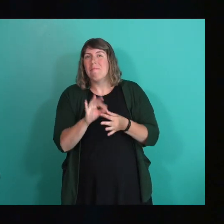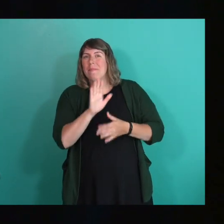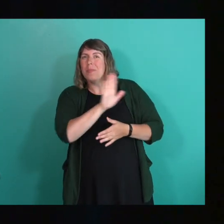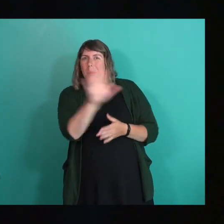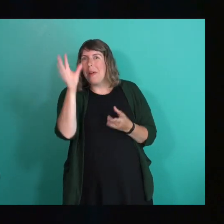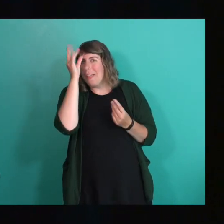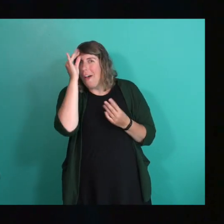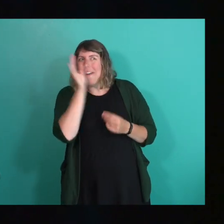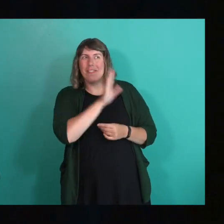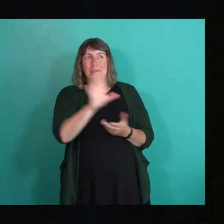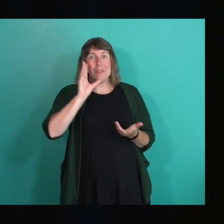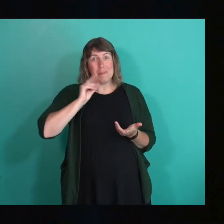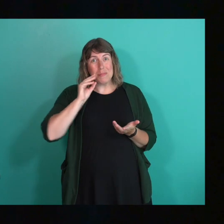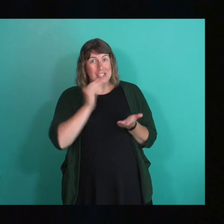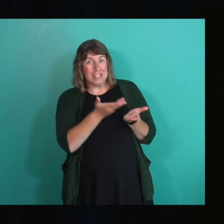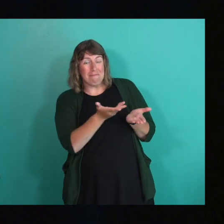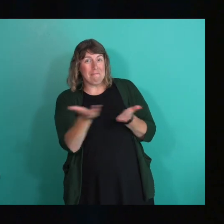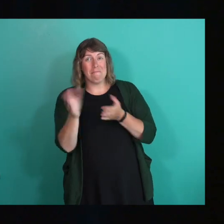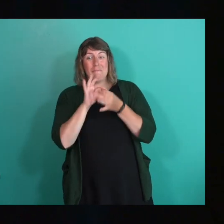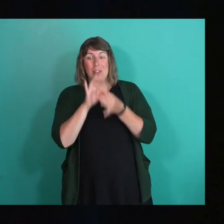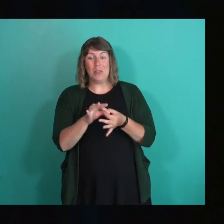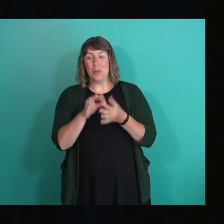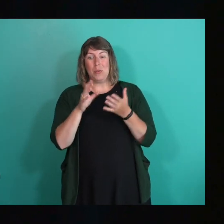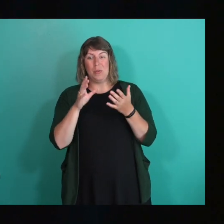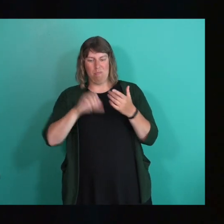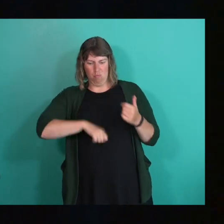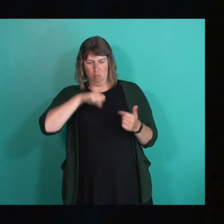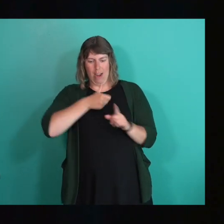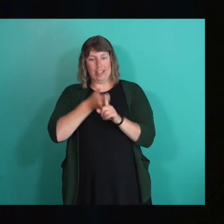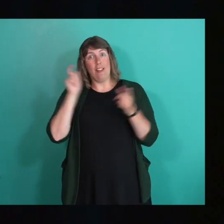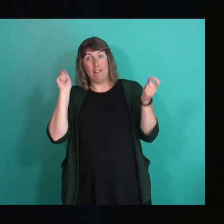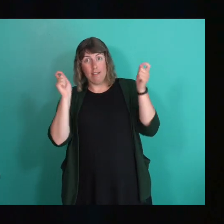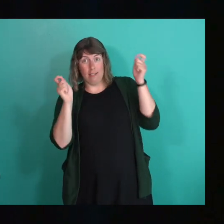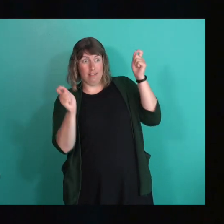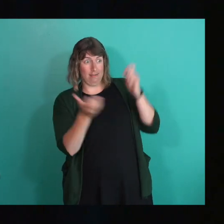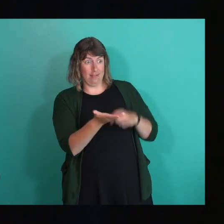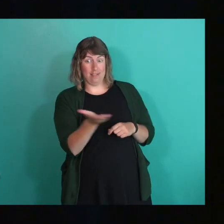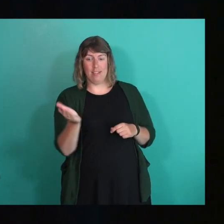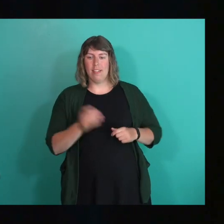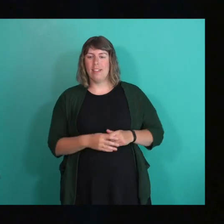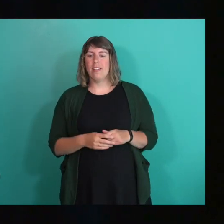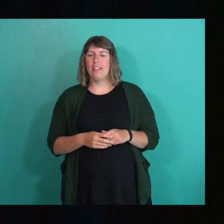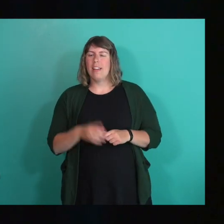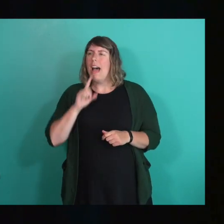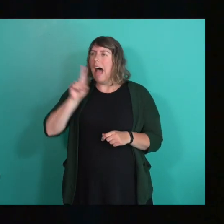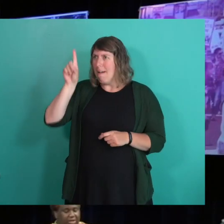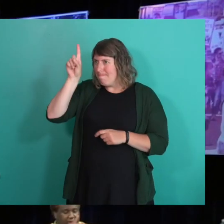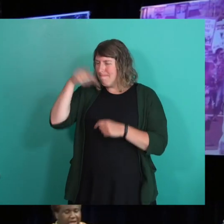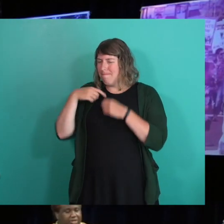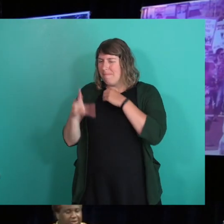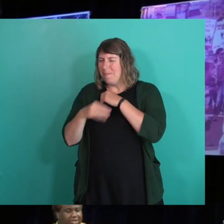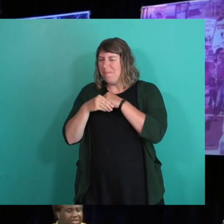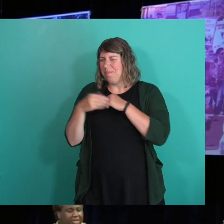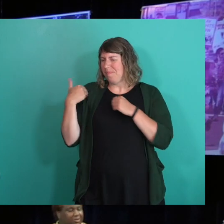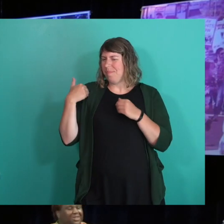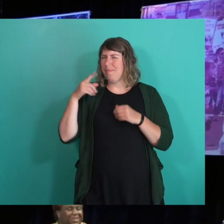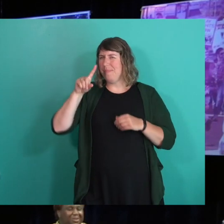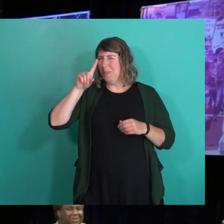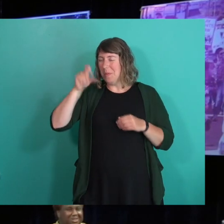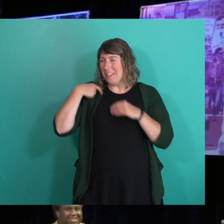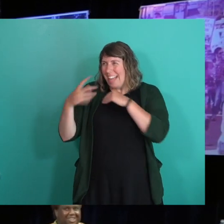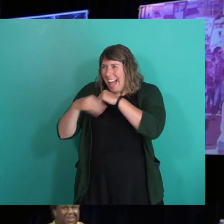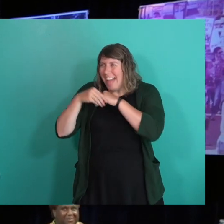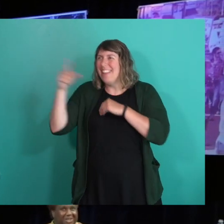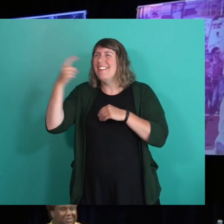the thoughts that they have about the evolution of Pride? I just had one thing to say just about the last question. And